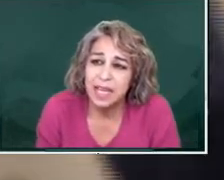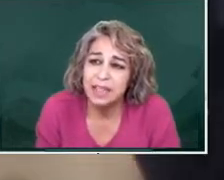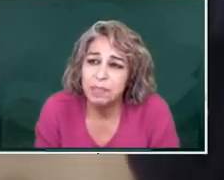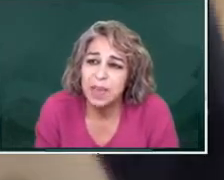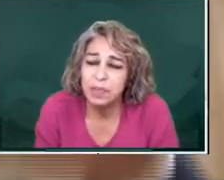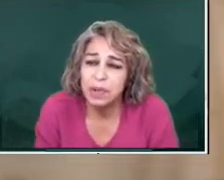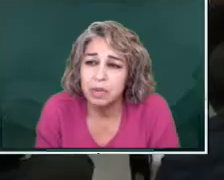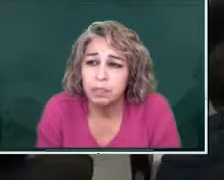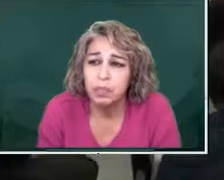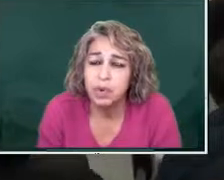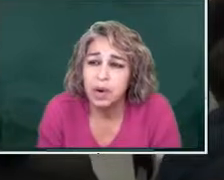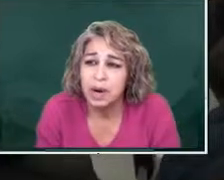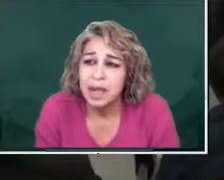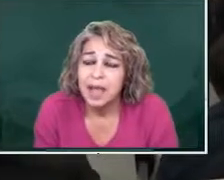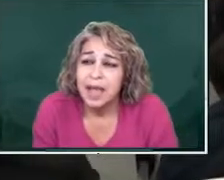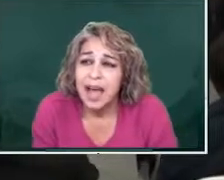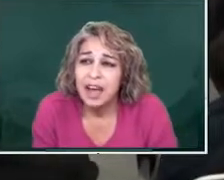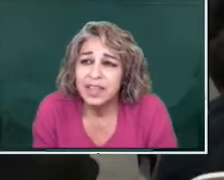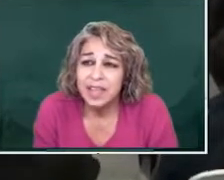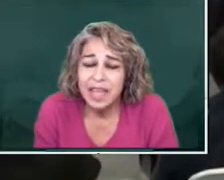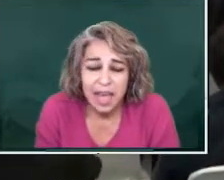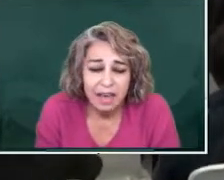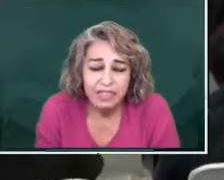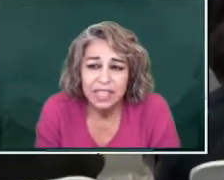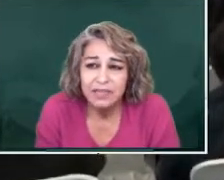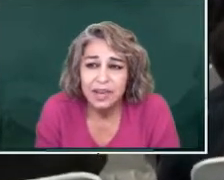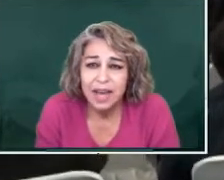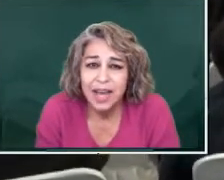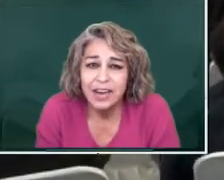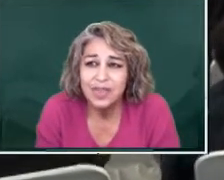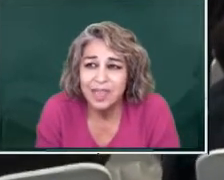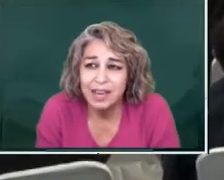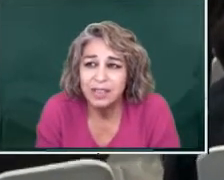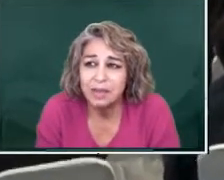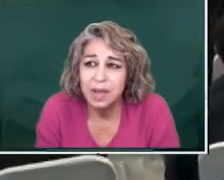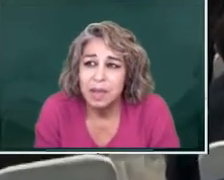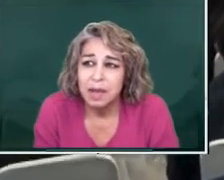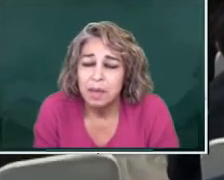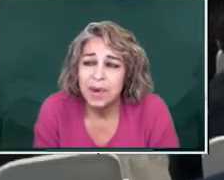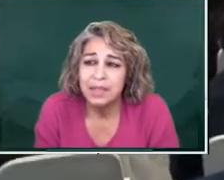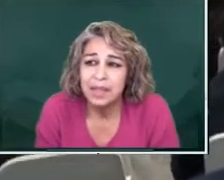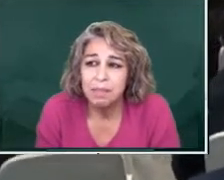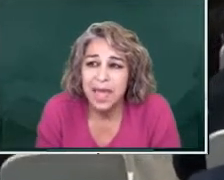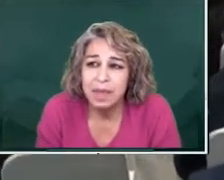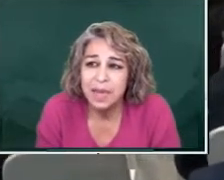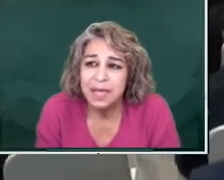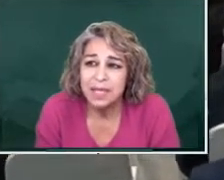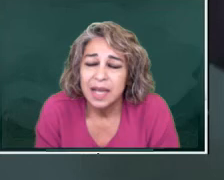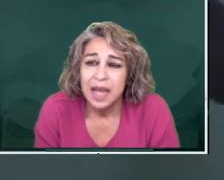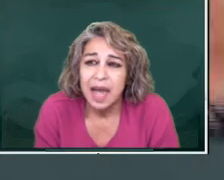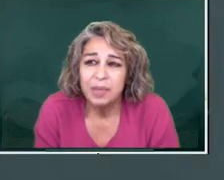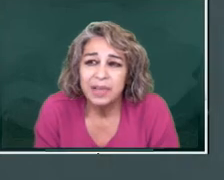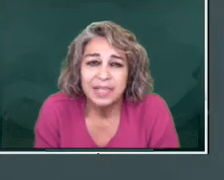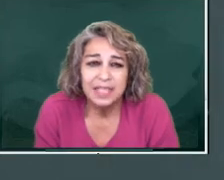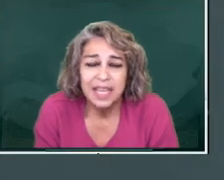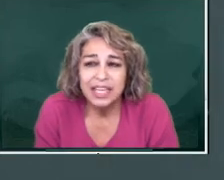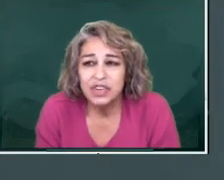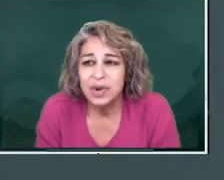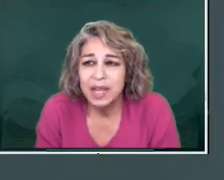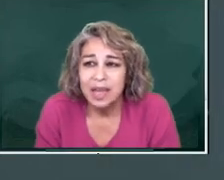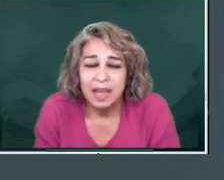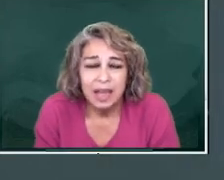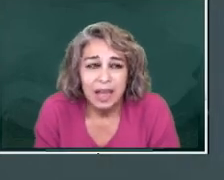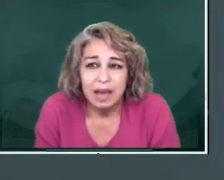government and the people are poor? How can they have 700,000 monthly payment? How about these